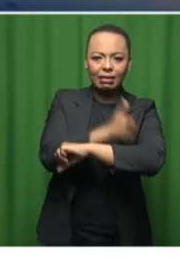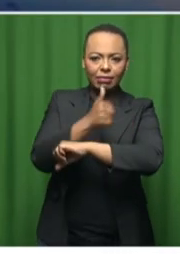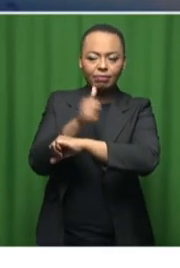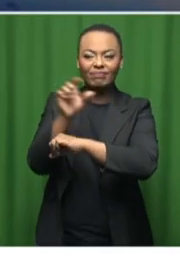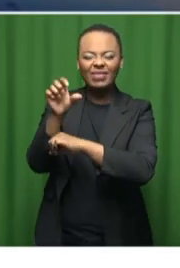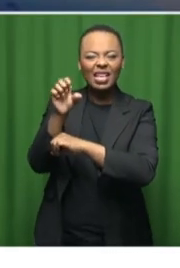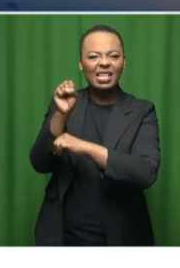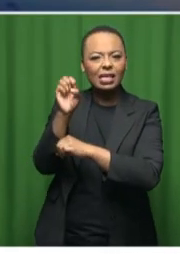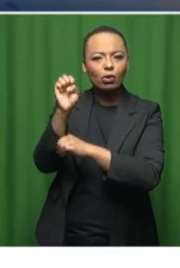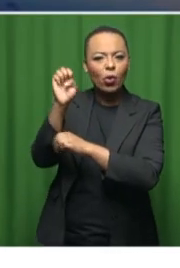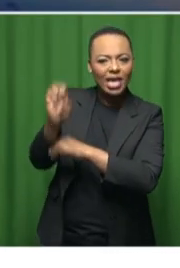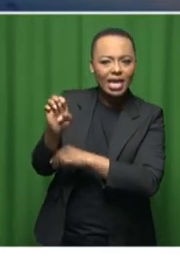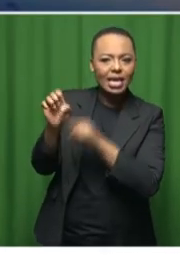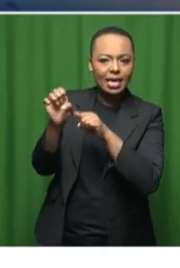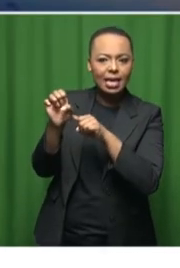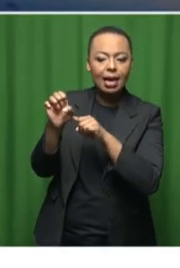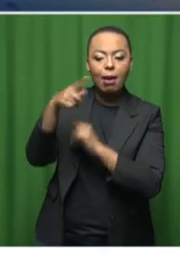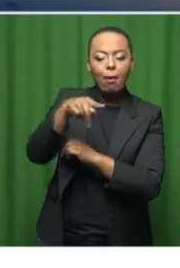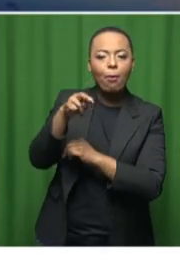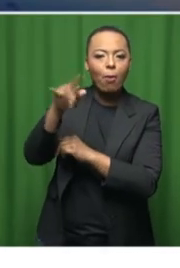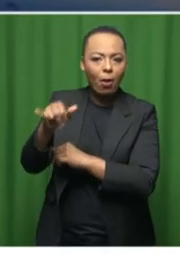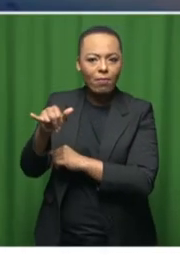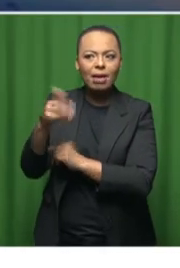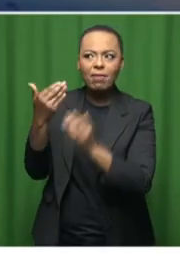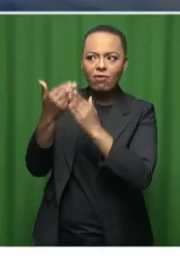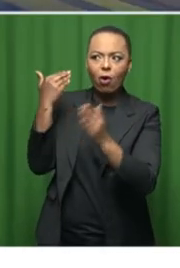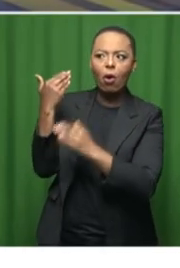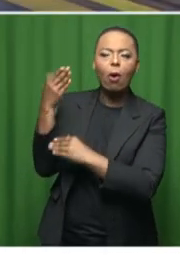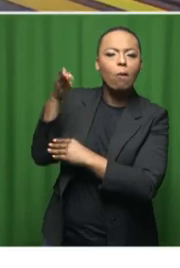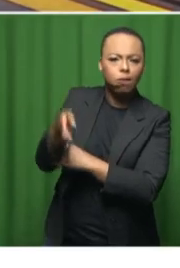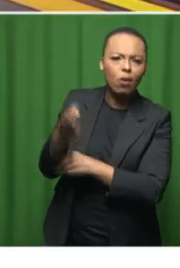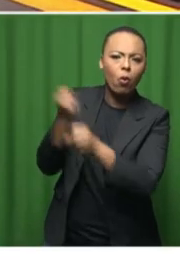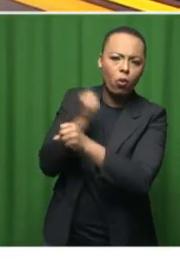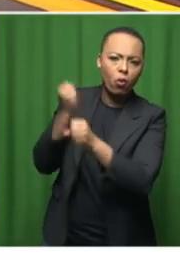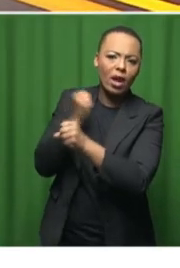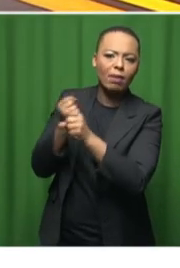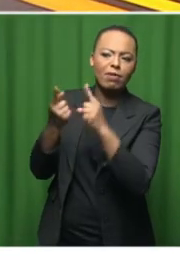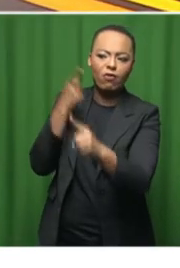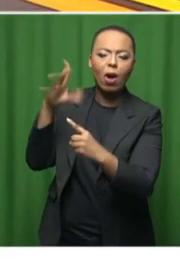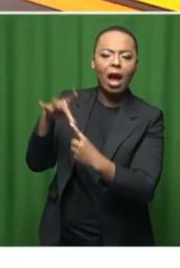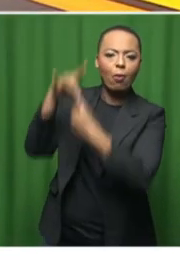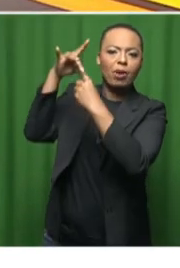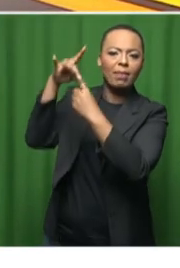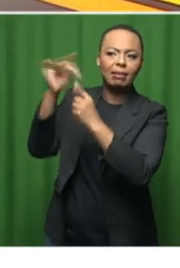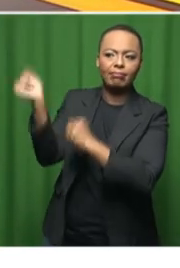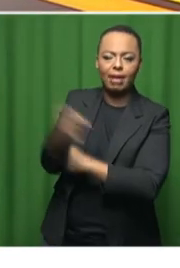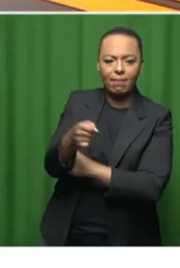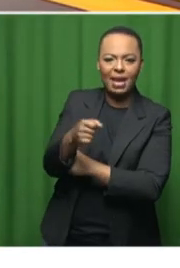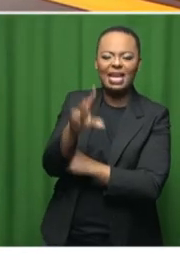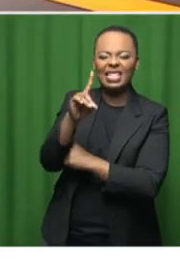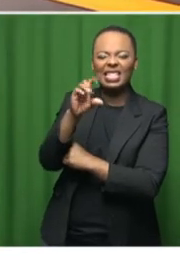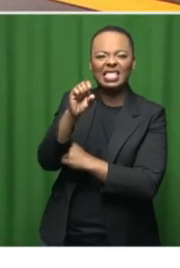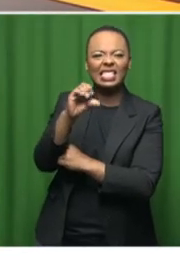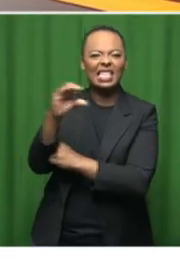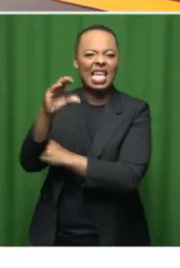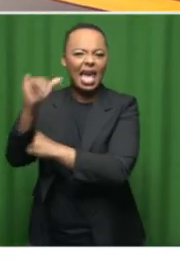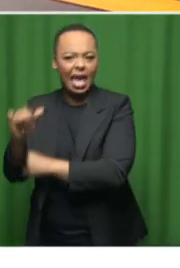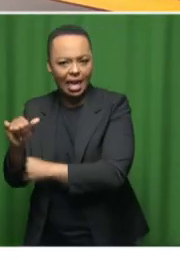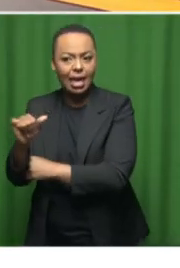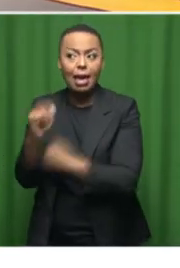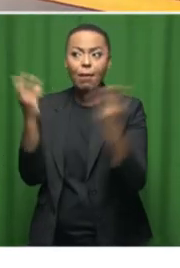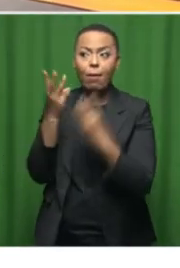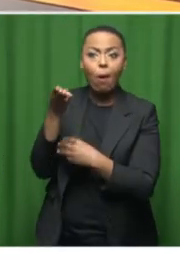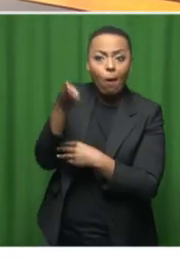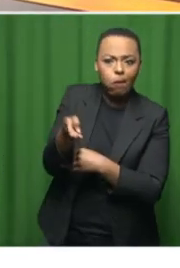Ms. Bobi Koza had actually been there before she got appointed as the DCA. The people that are there.